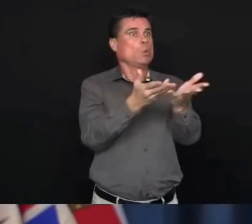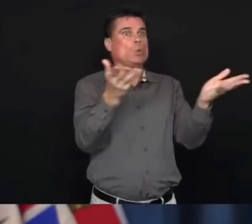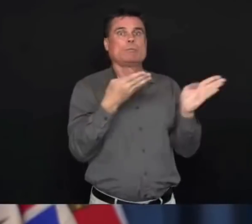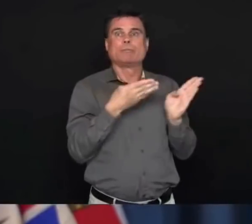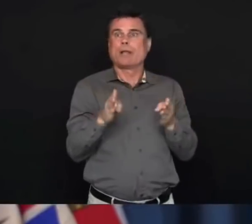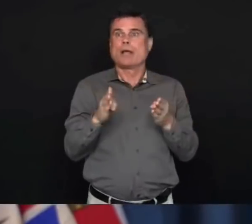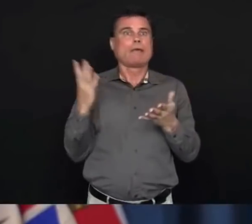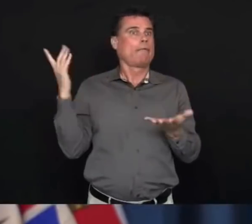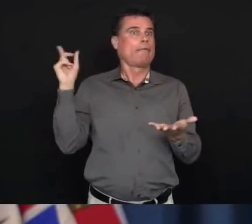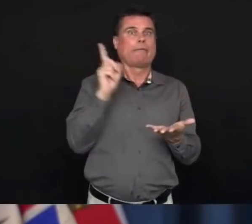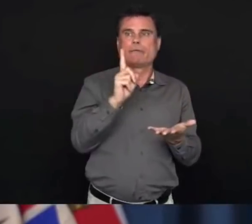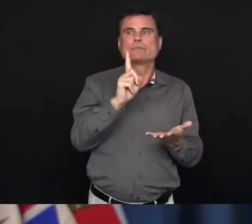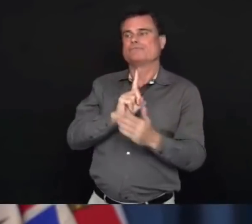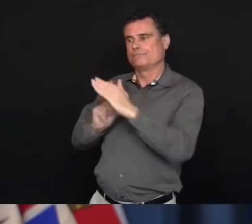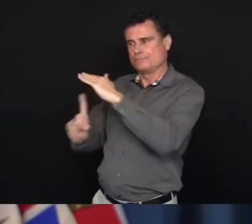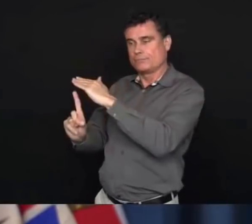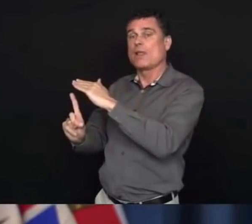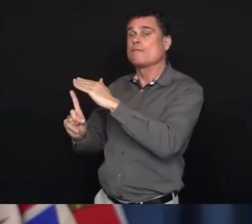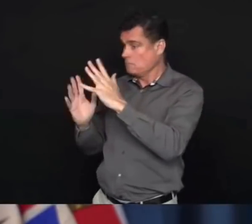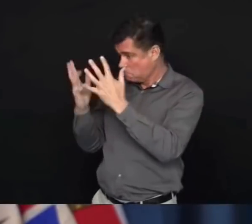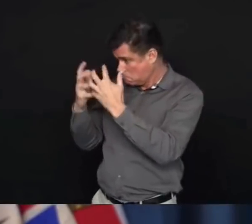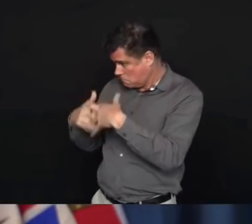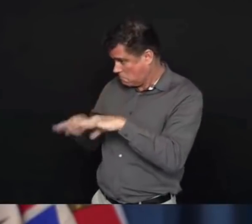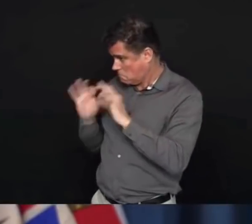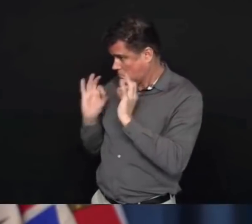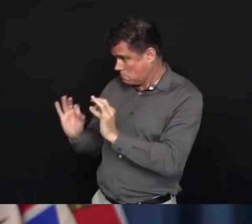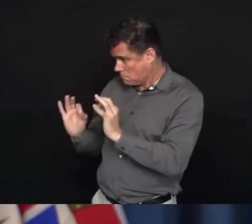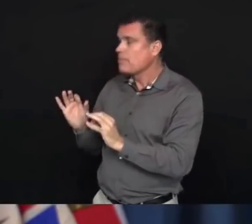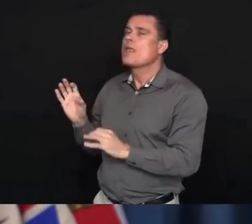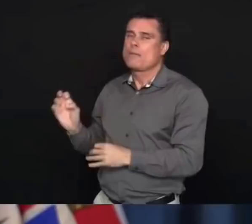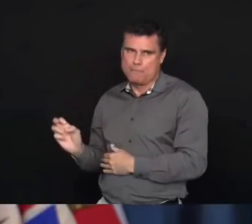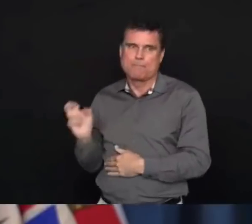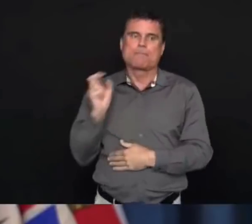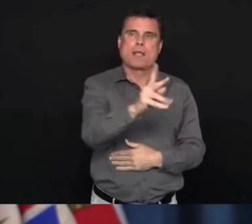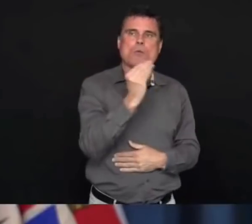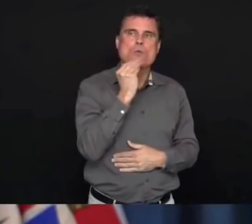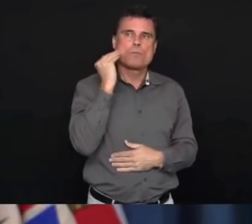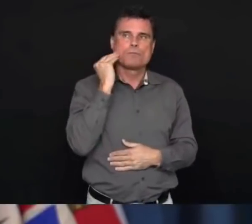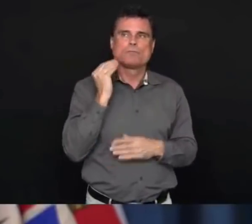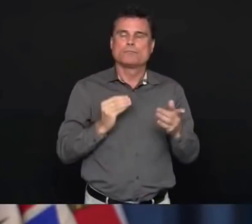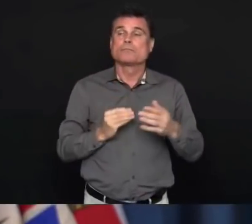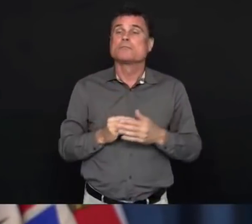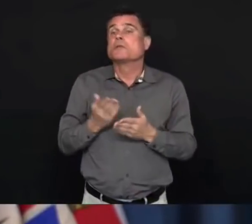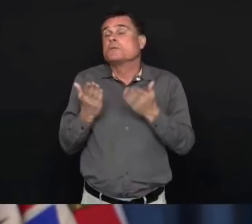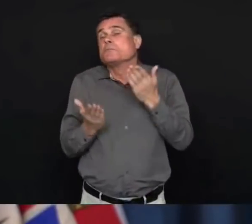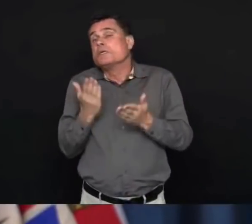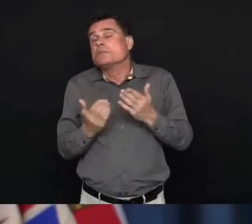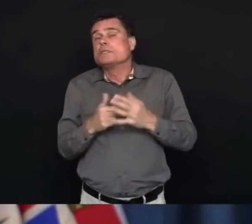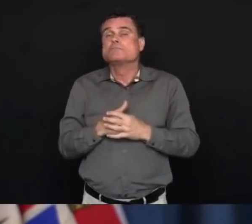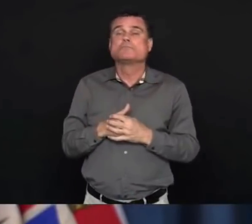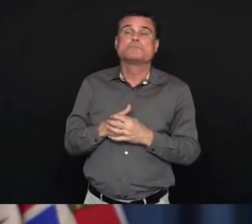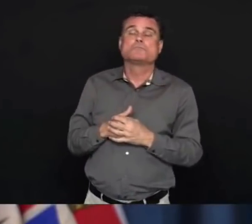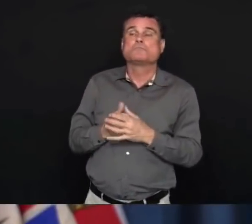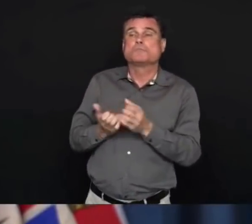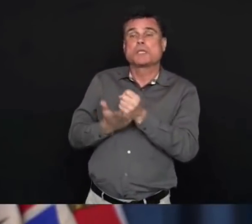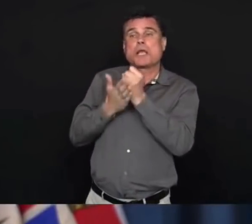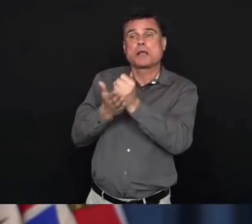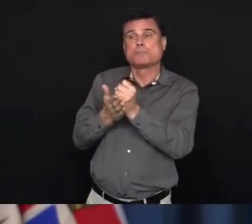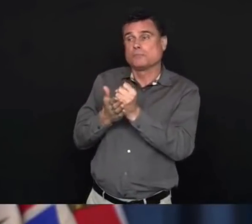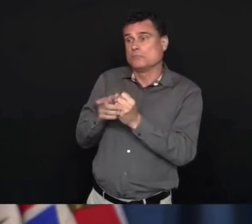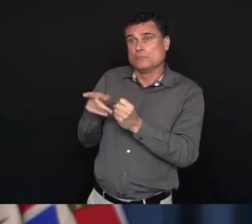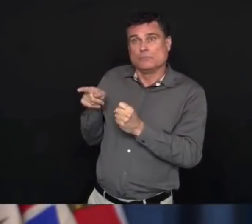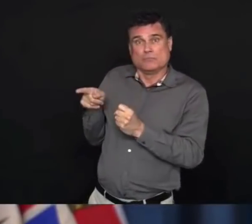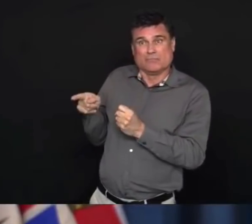and other things to make sure that they are able to effectively and safely care for themselves and to self-isolate in their community.